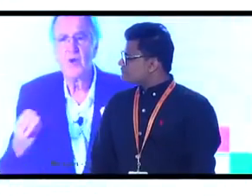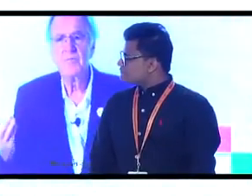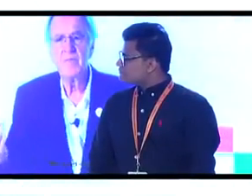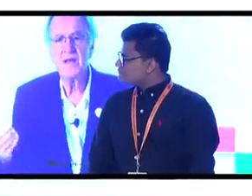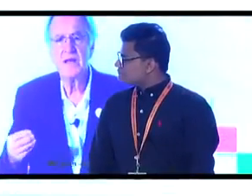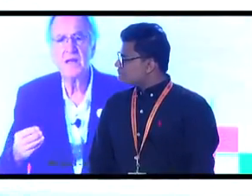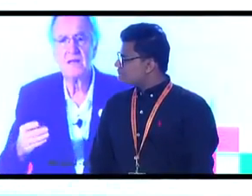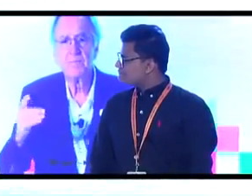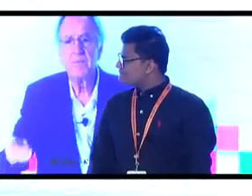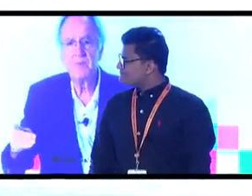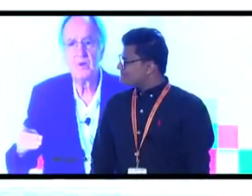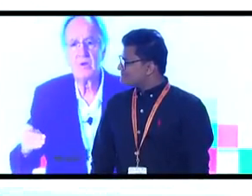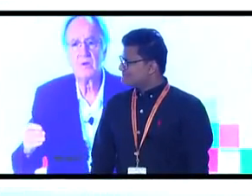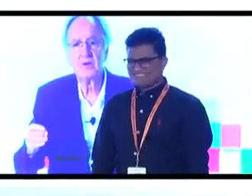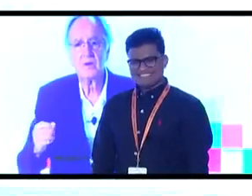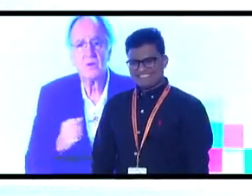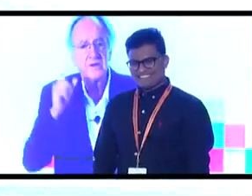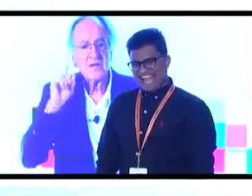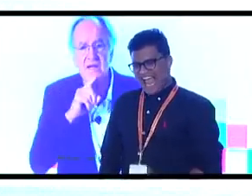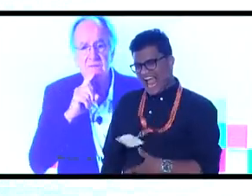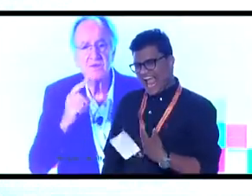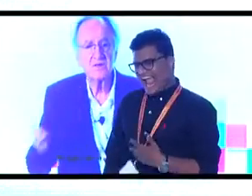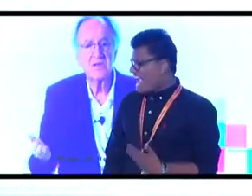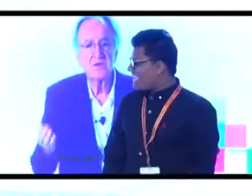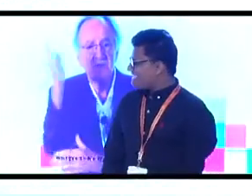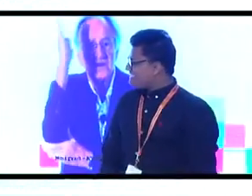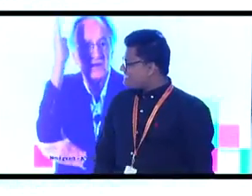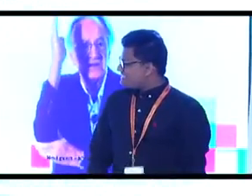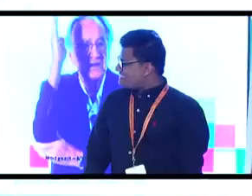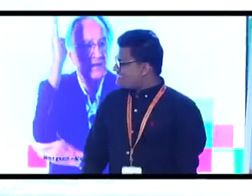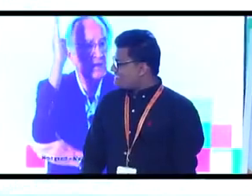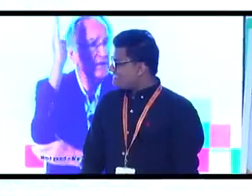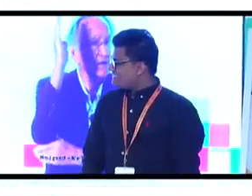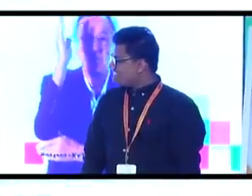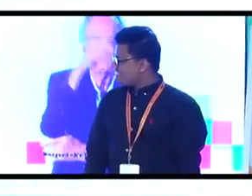How many people with deafness here today?